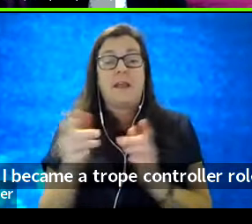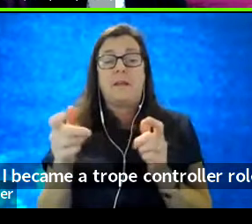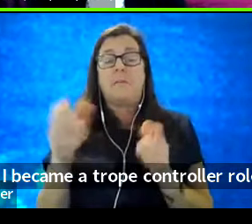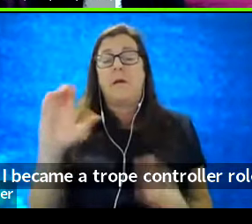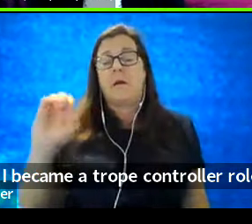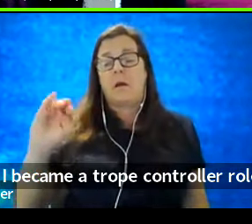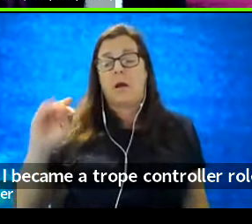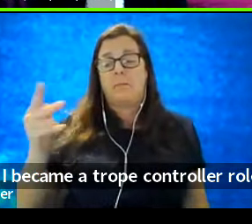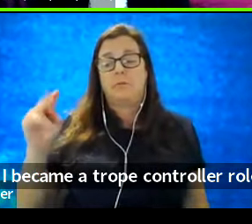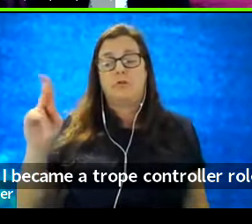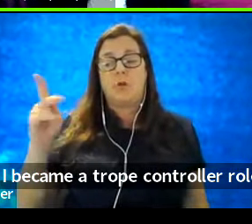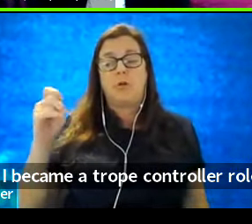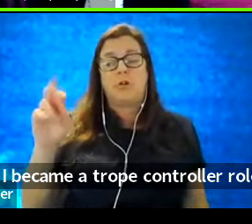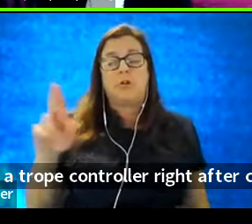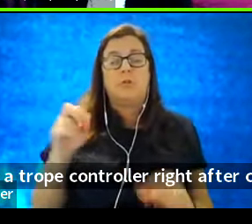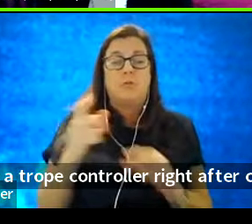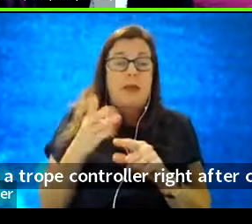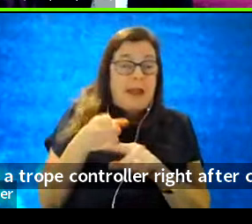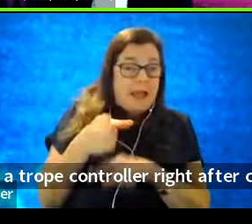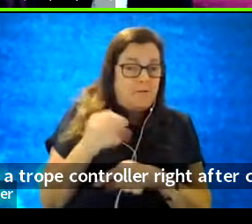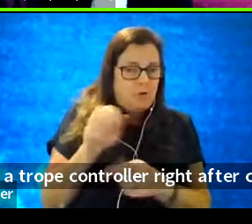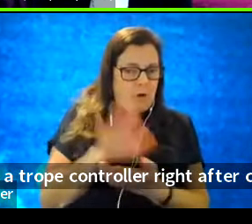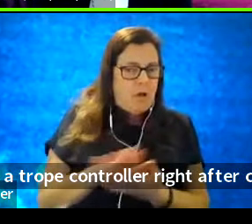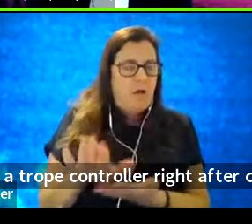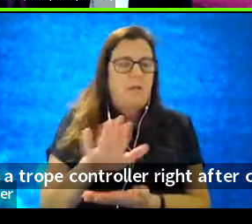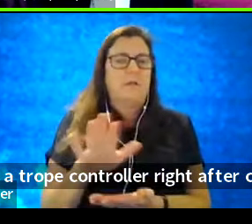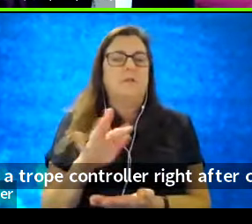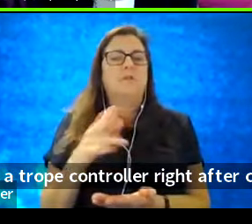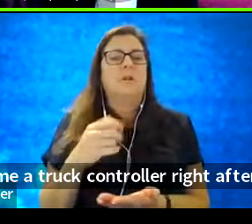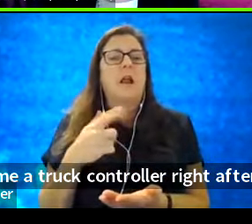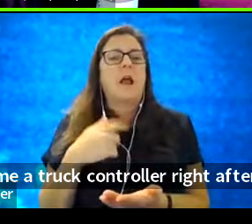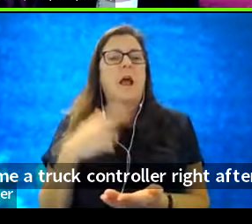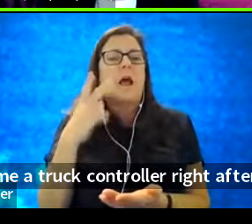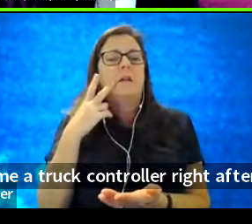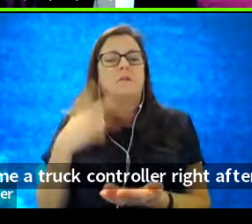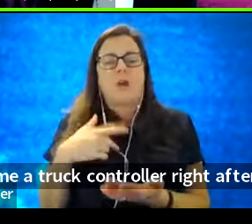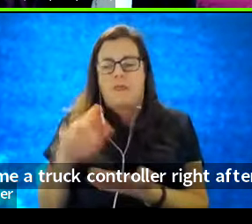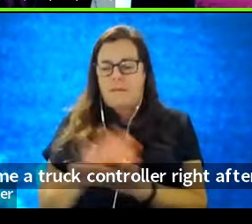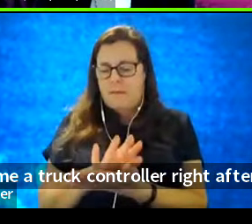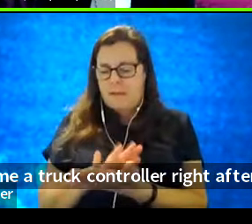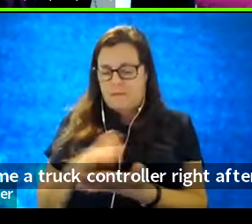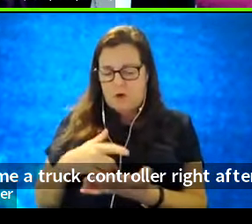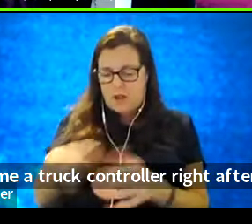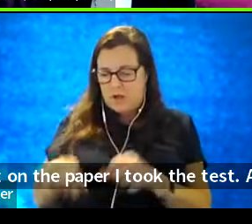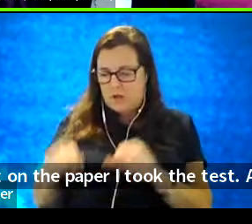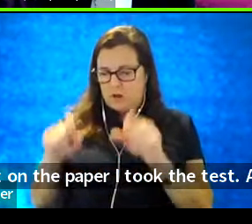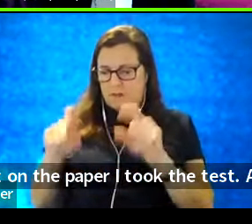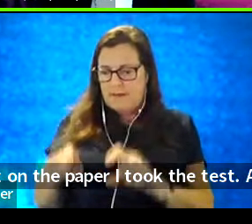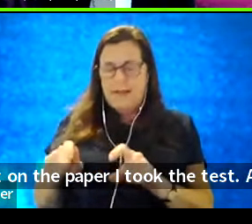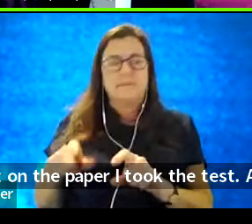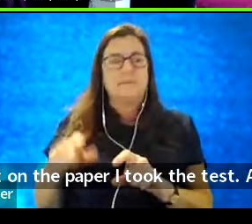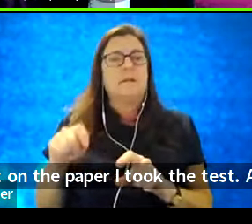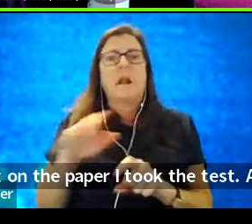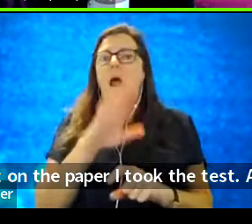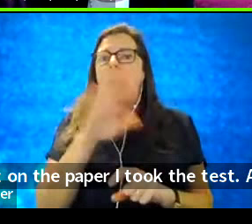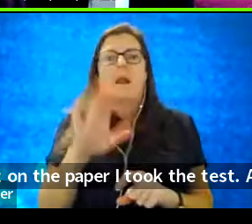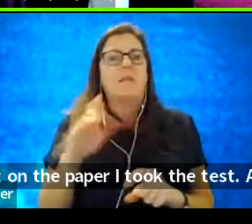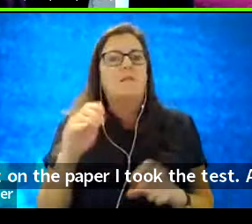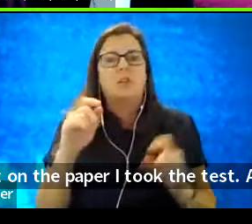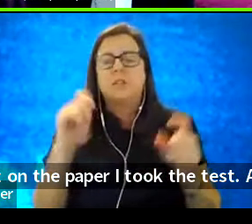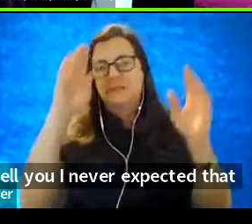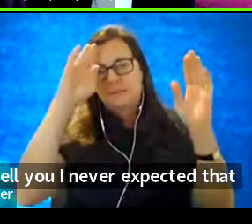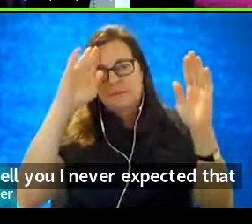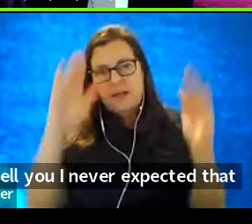right after college and, um, I saw it on the paper. I took the test and I will tell you, I never expected